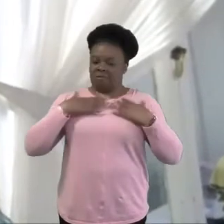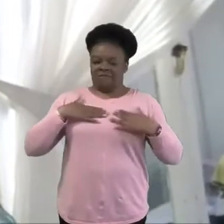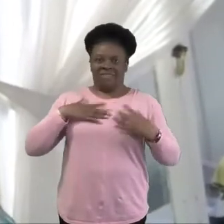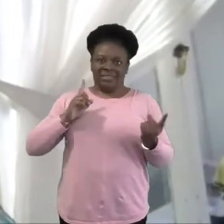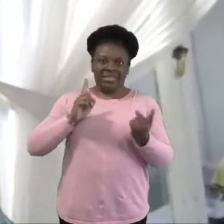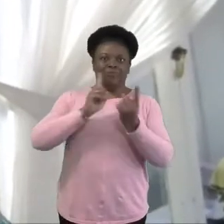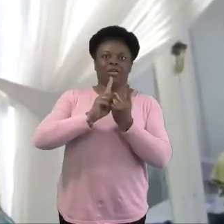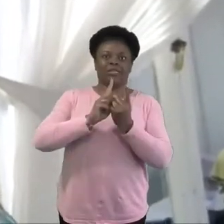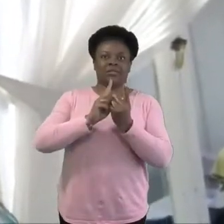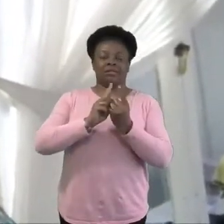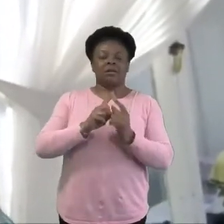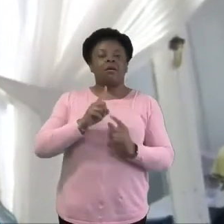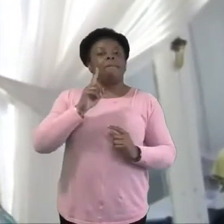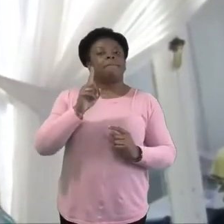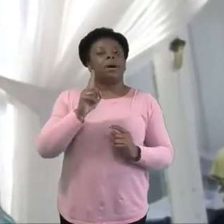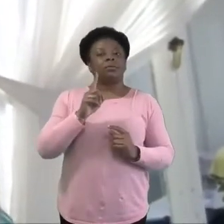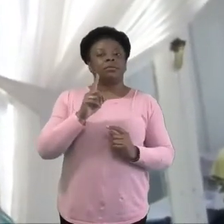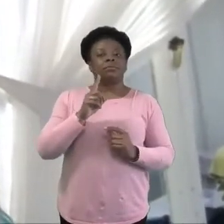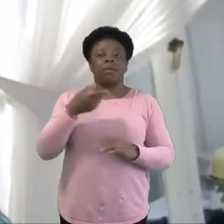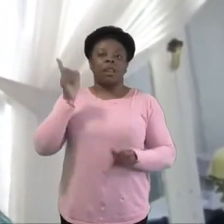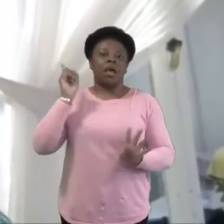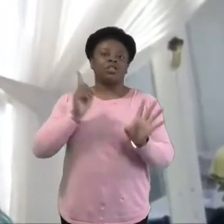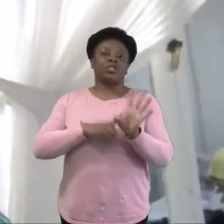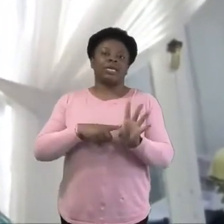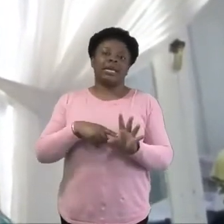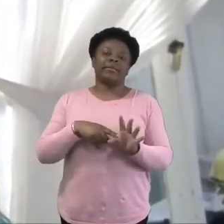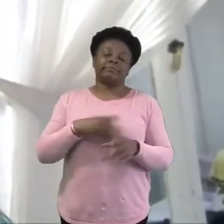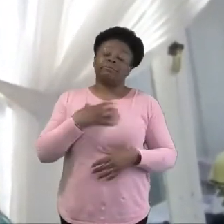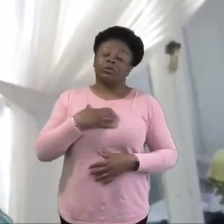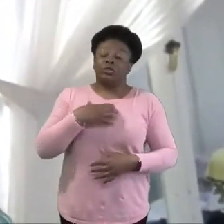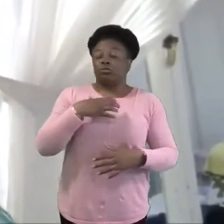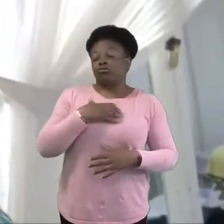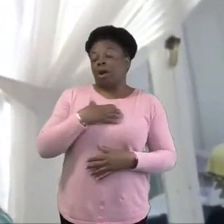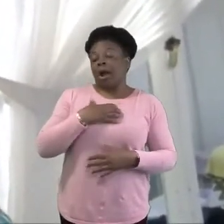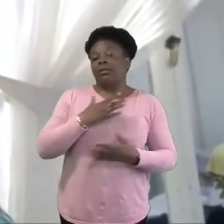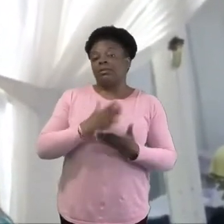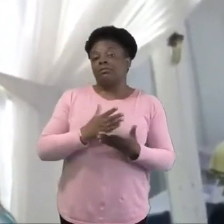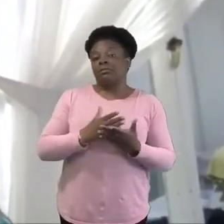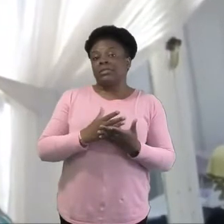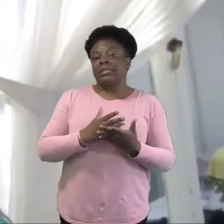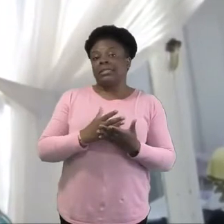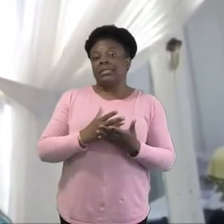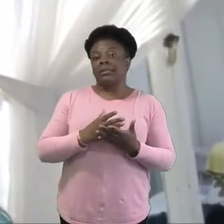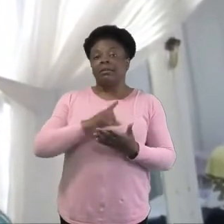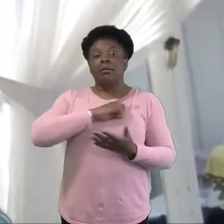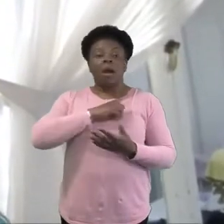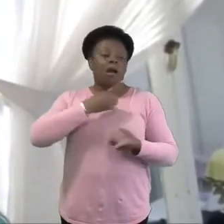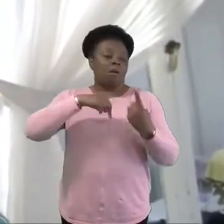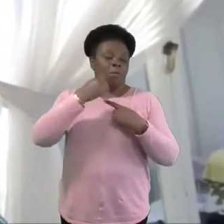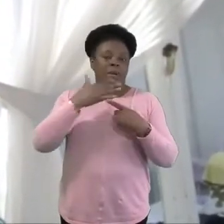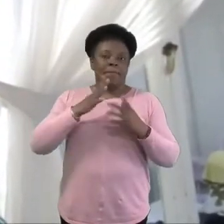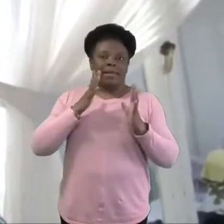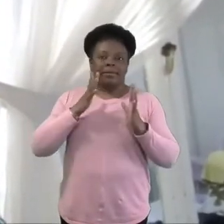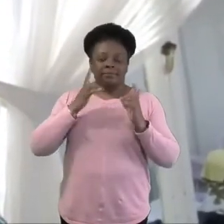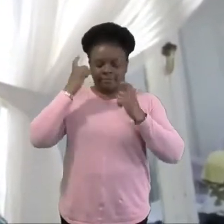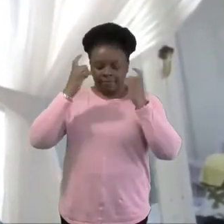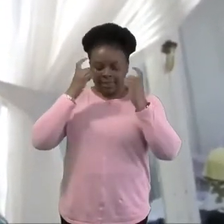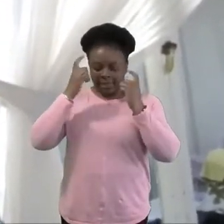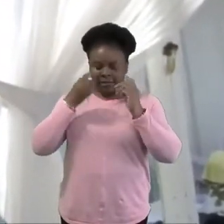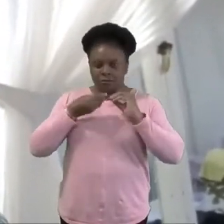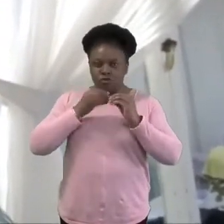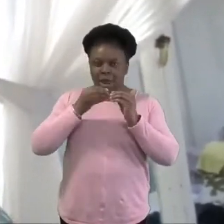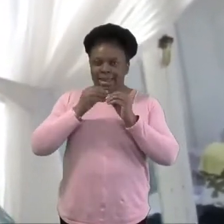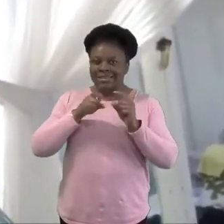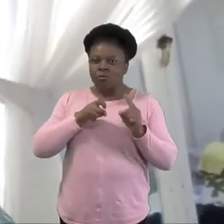surprise of the last year has been just how creative we can be and